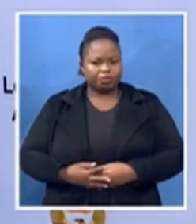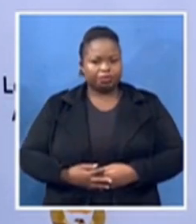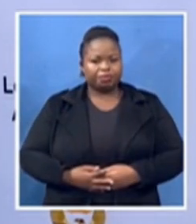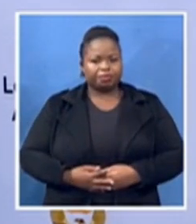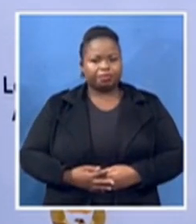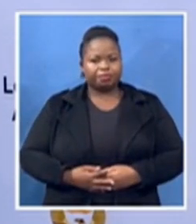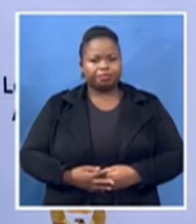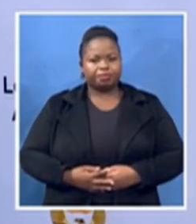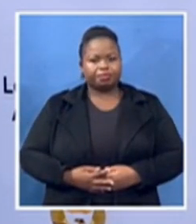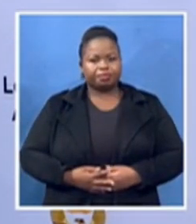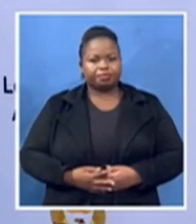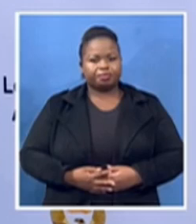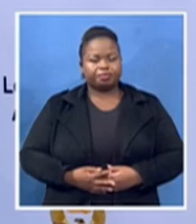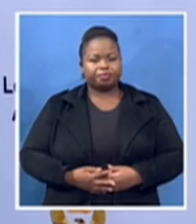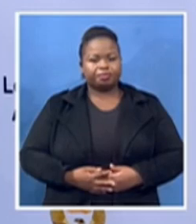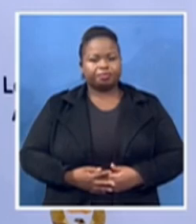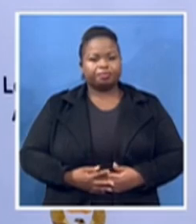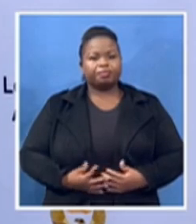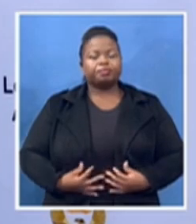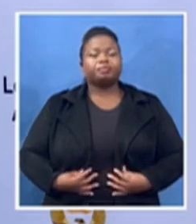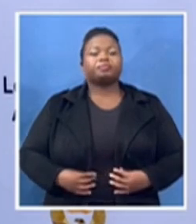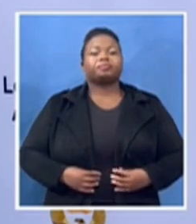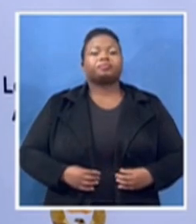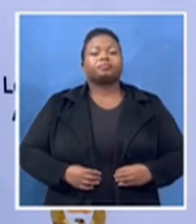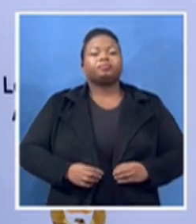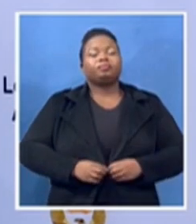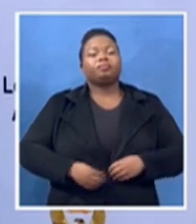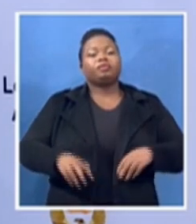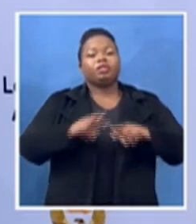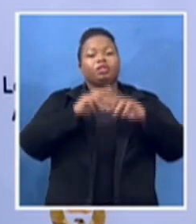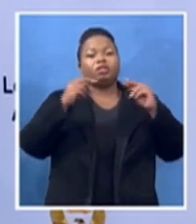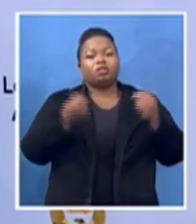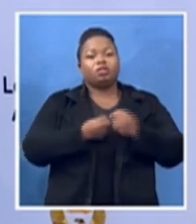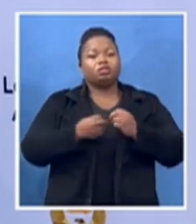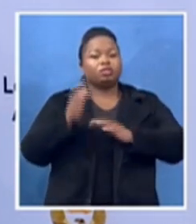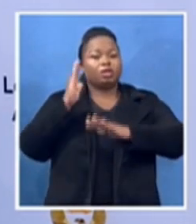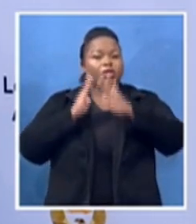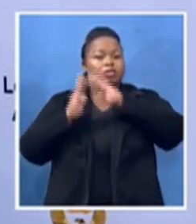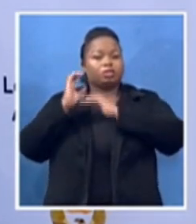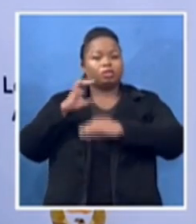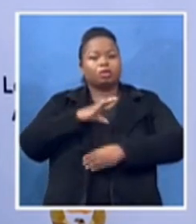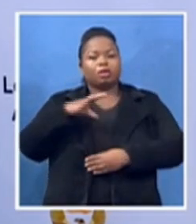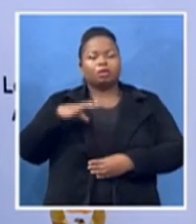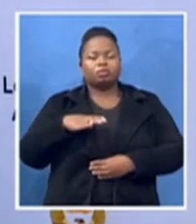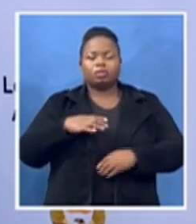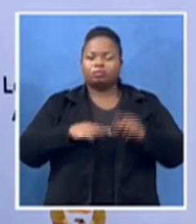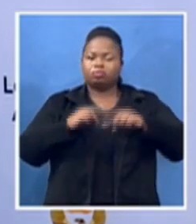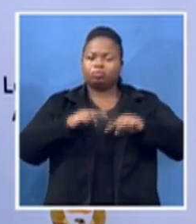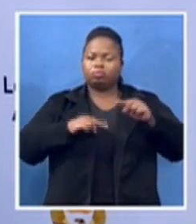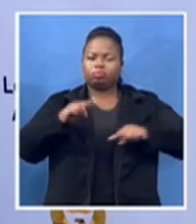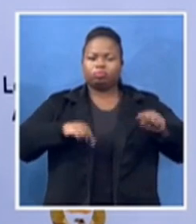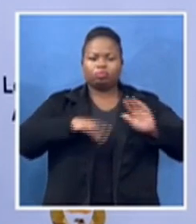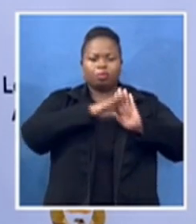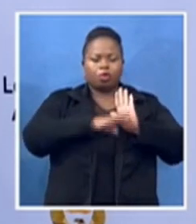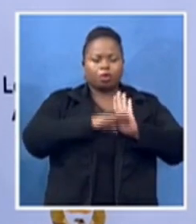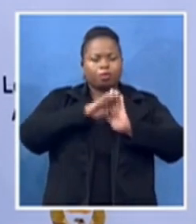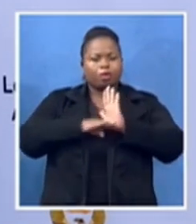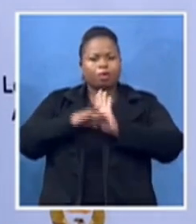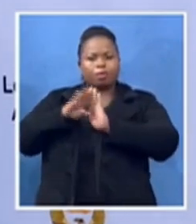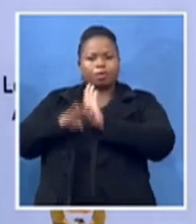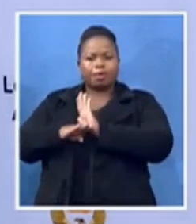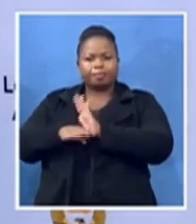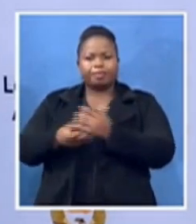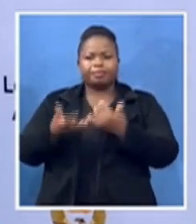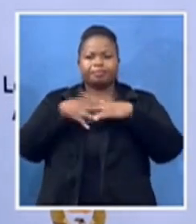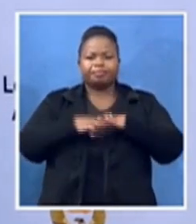Heritage Council has developed a variety of focus on the minister that held mainstream heritage in South Africa and in